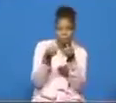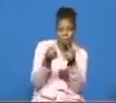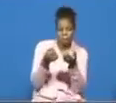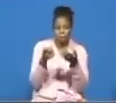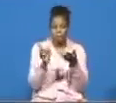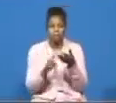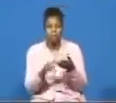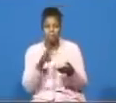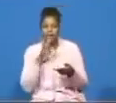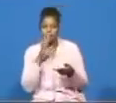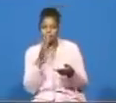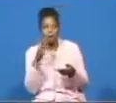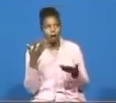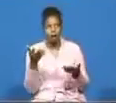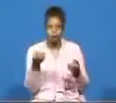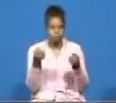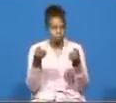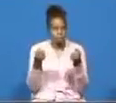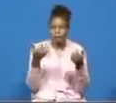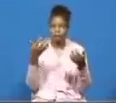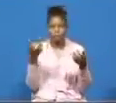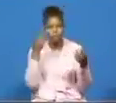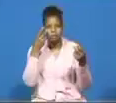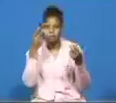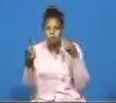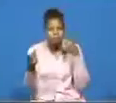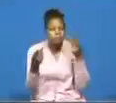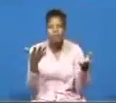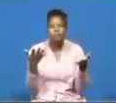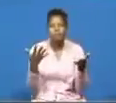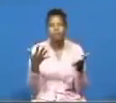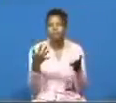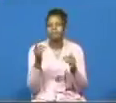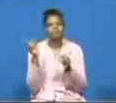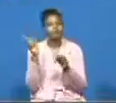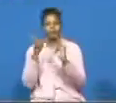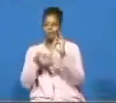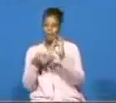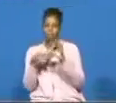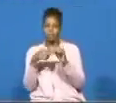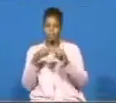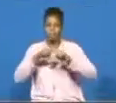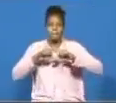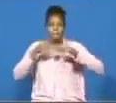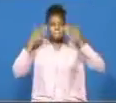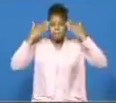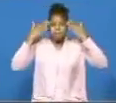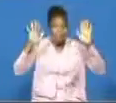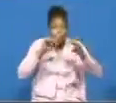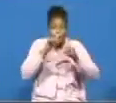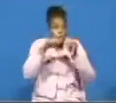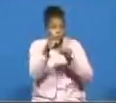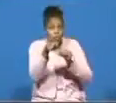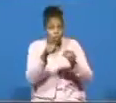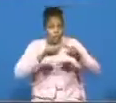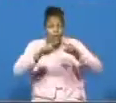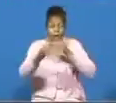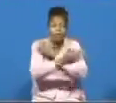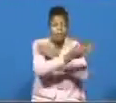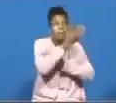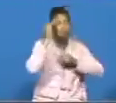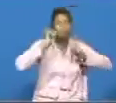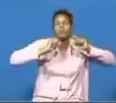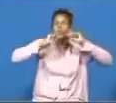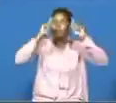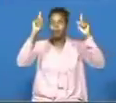i don't know about you my brethren but every morning i wake up when i turn and the